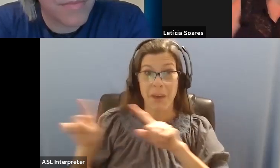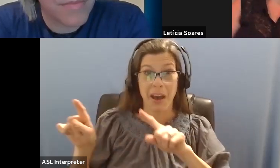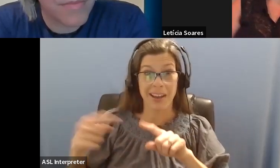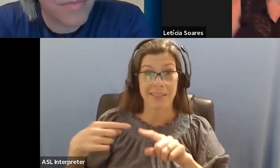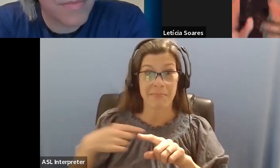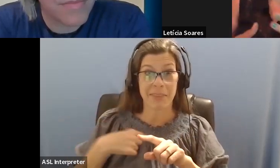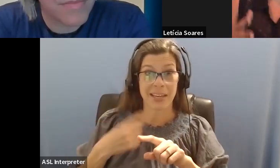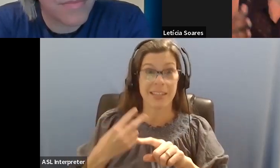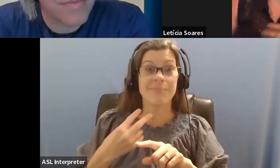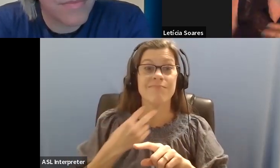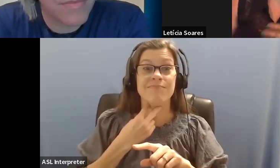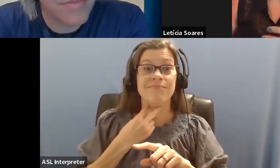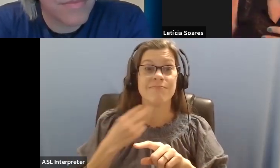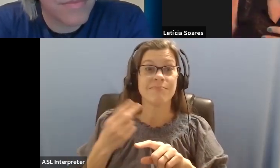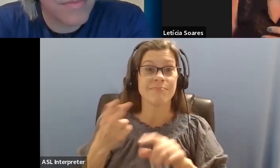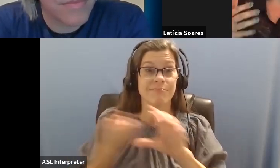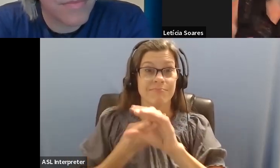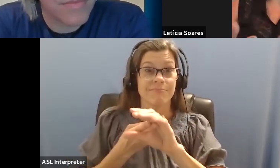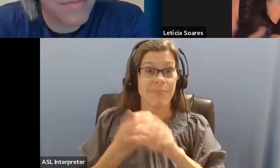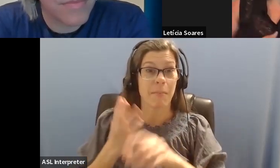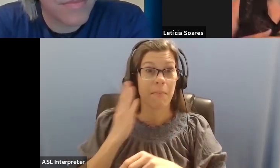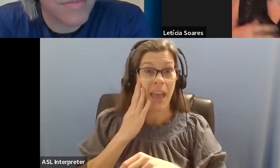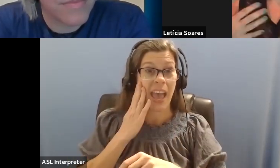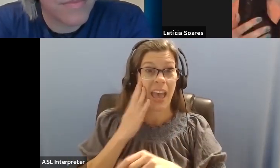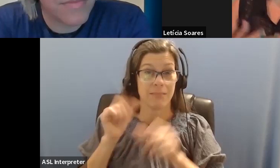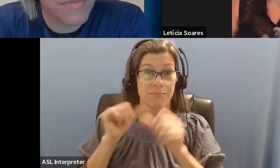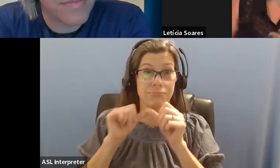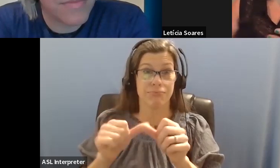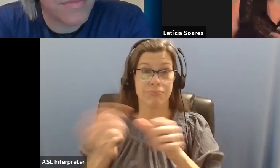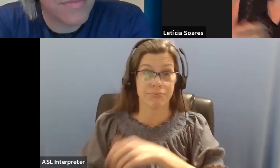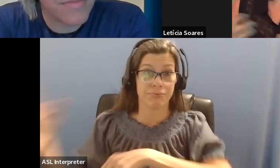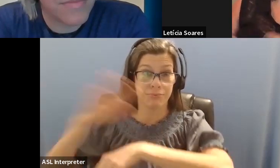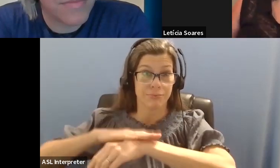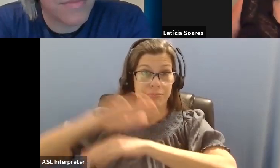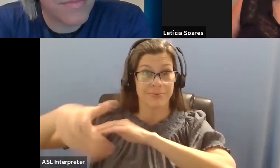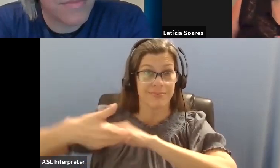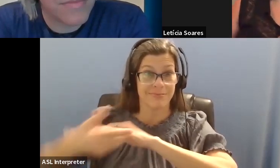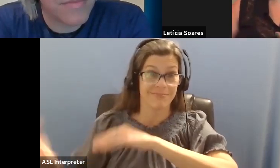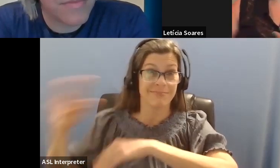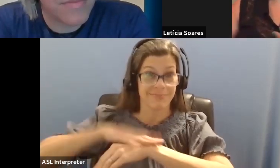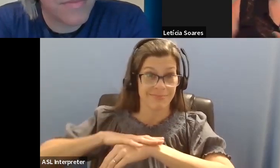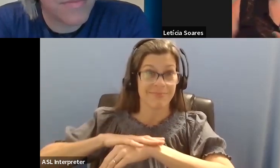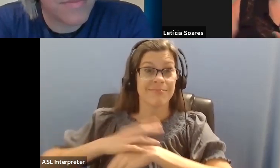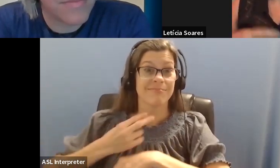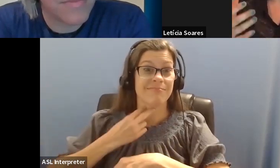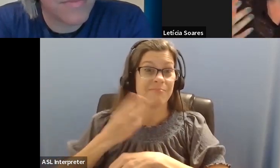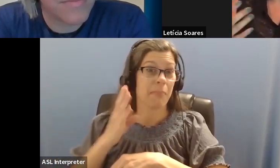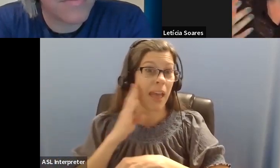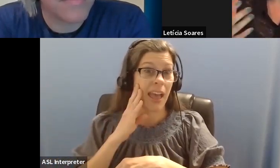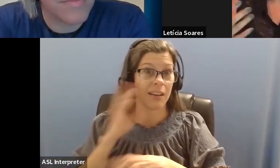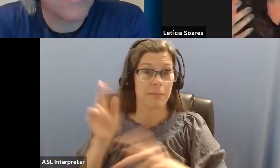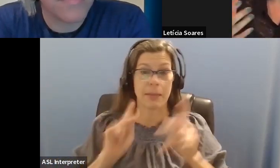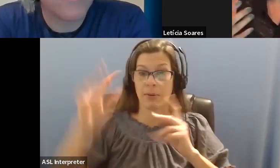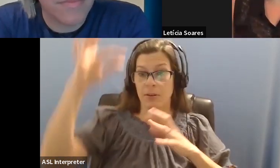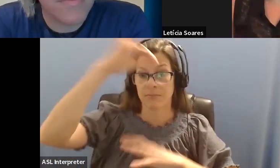out of that crash. Um, but that's still, you know, I had a lot of stigma, uh, in my head. that situation is,